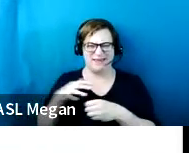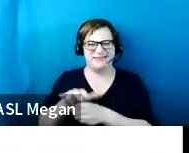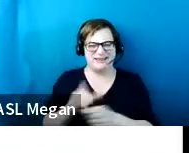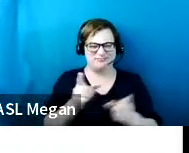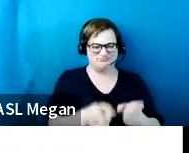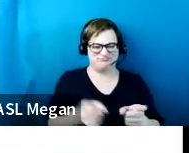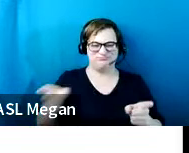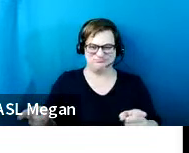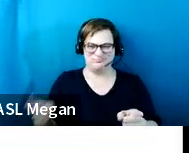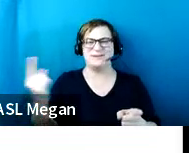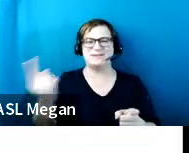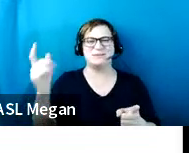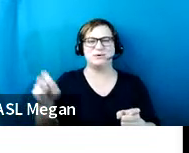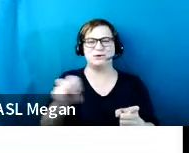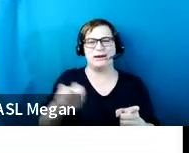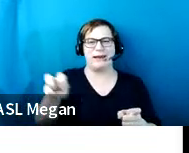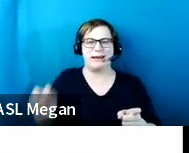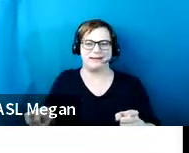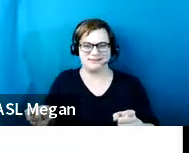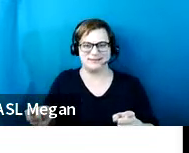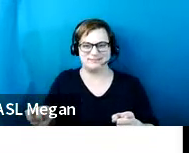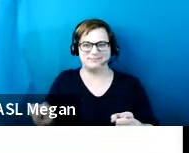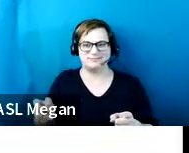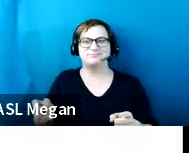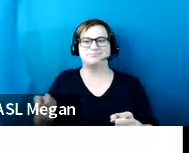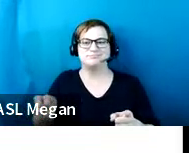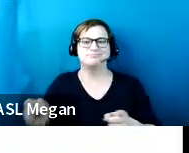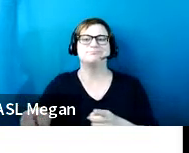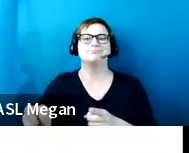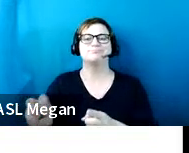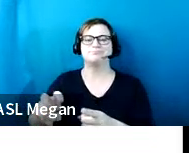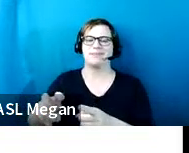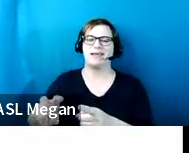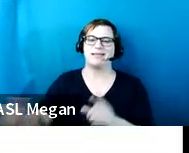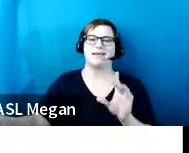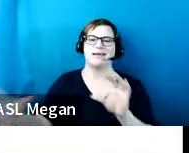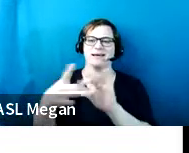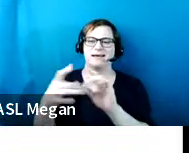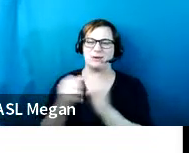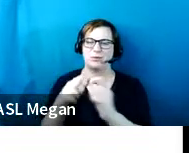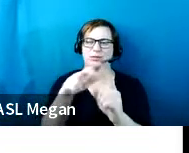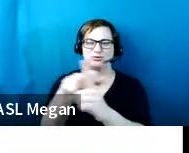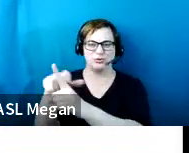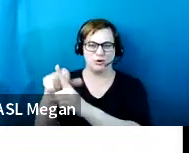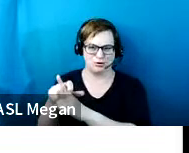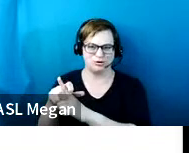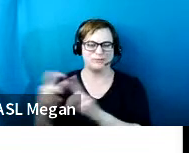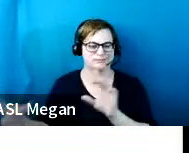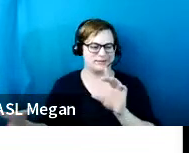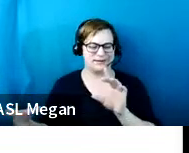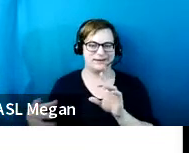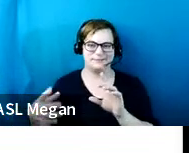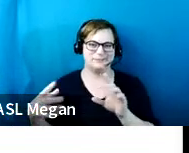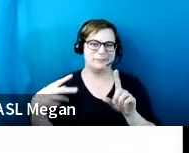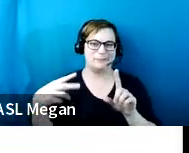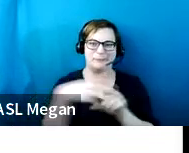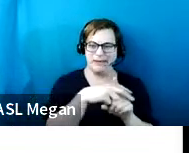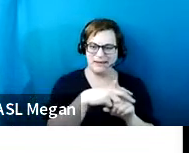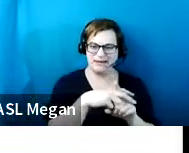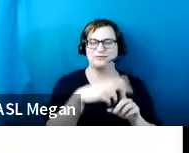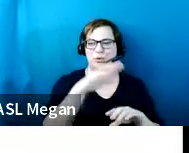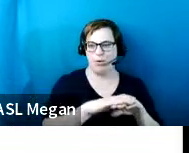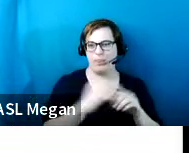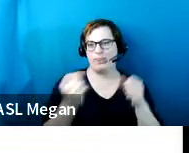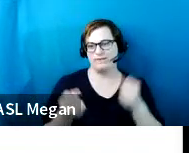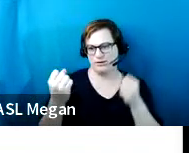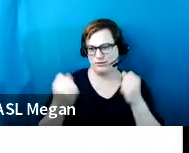vehicle, get to the charging station, and then plug in the charging station into the port on